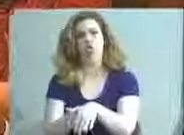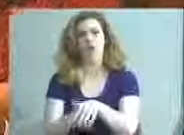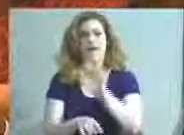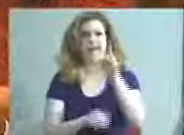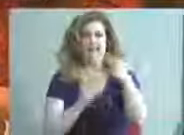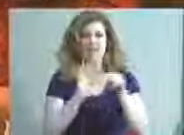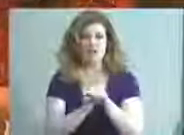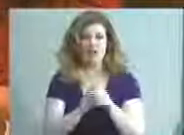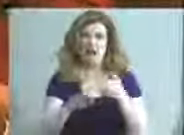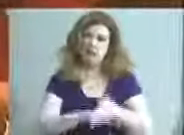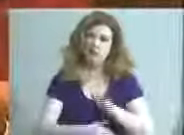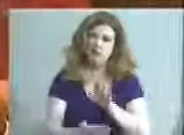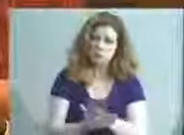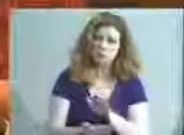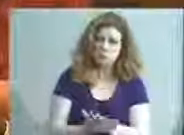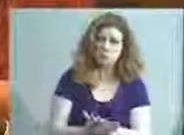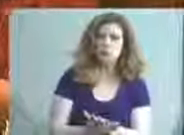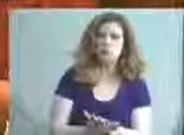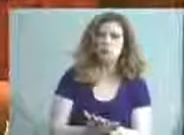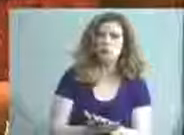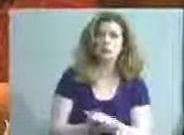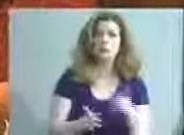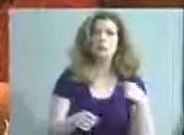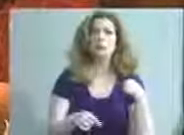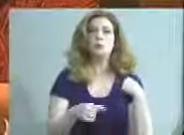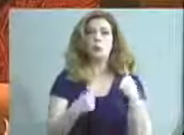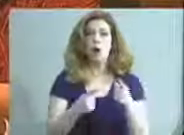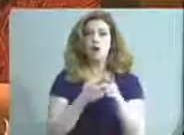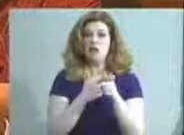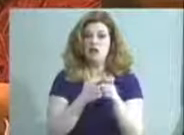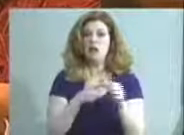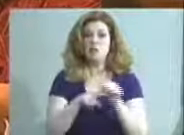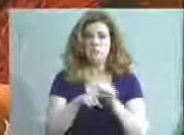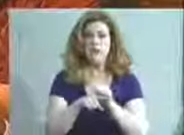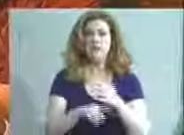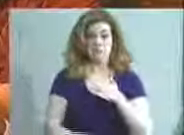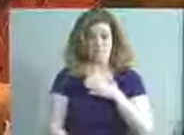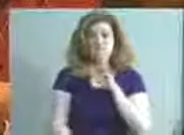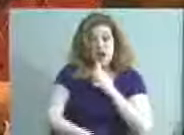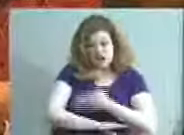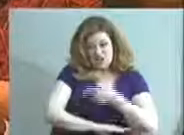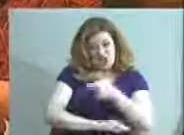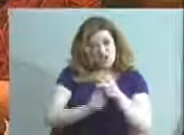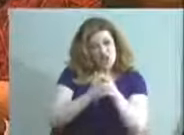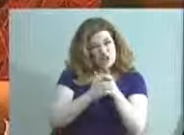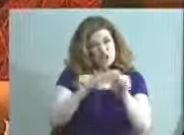after school during track practice. My daughter is on the track team.